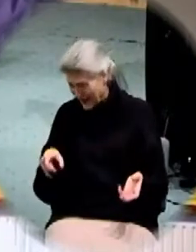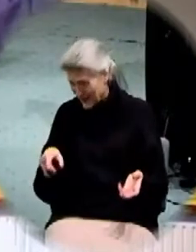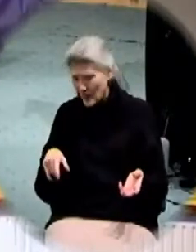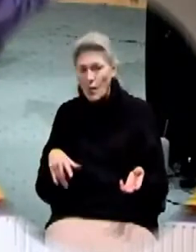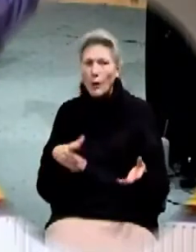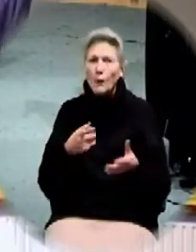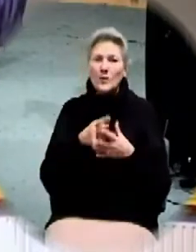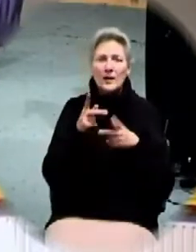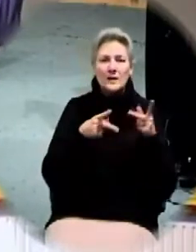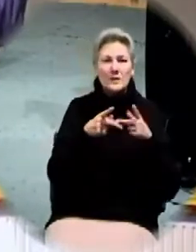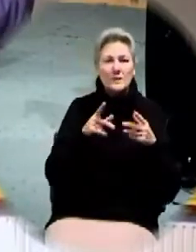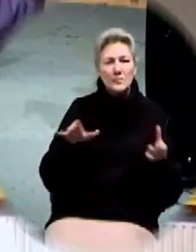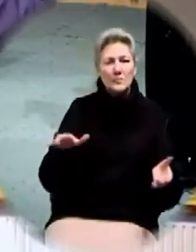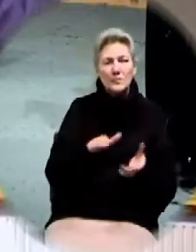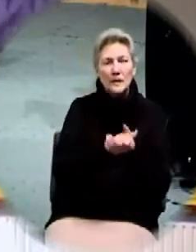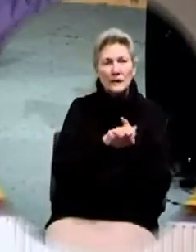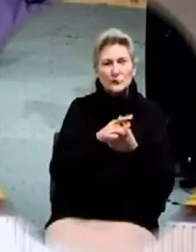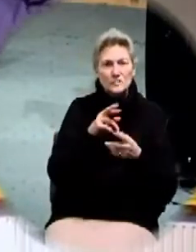Can you imagine?